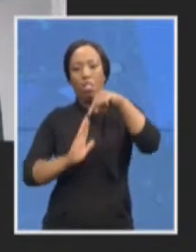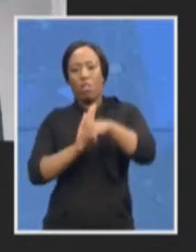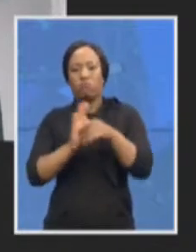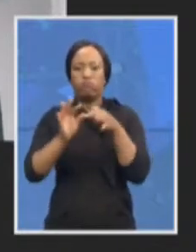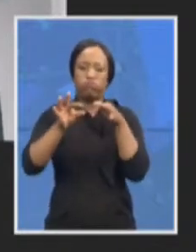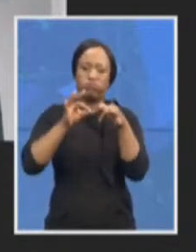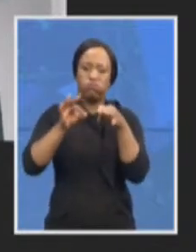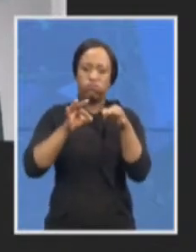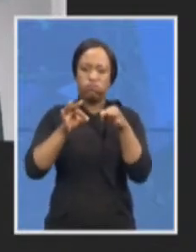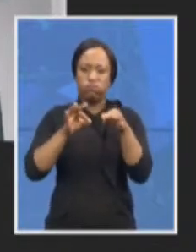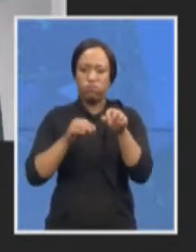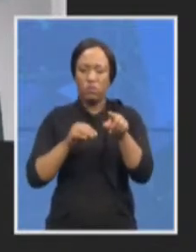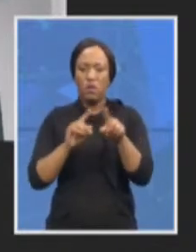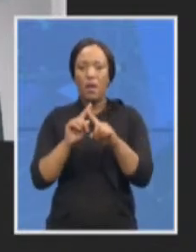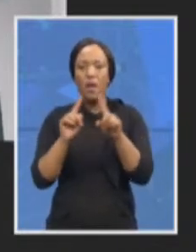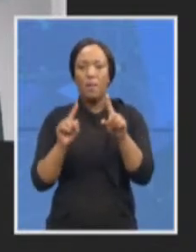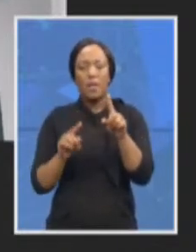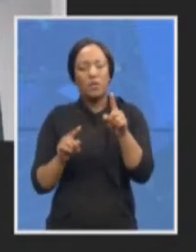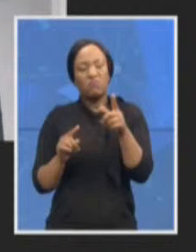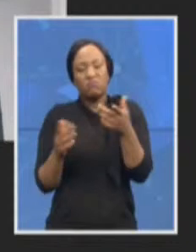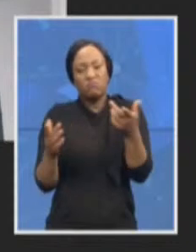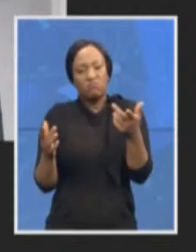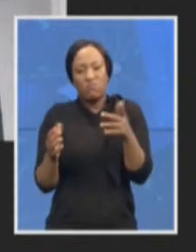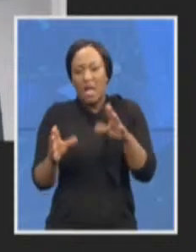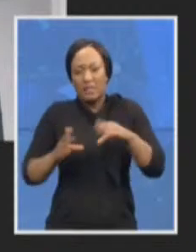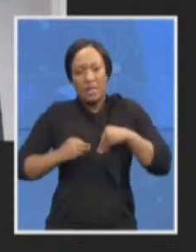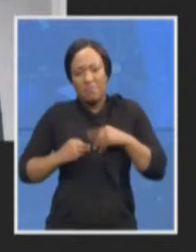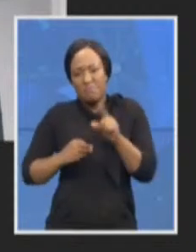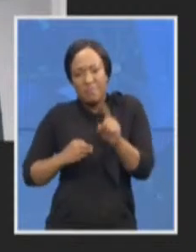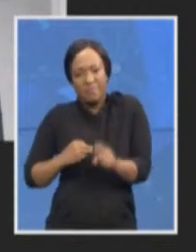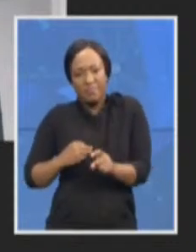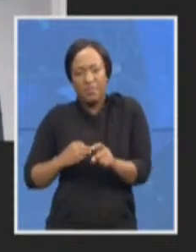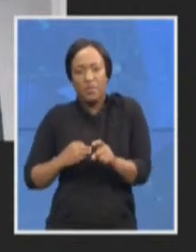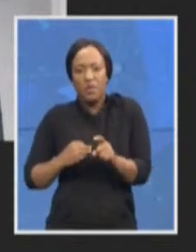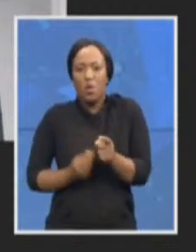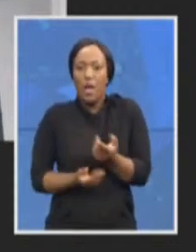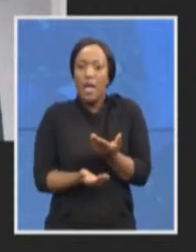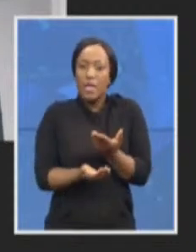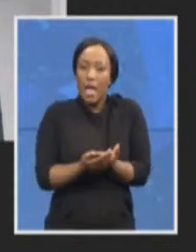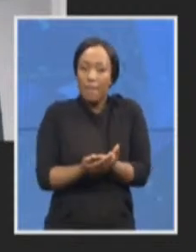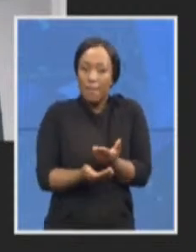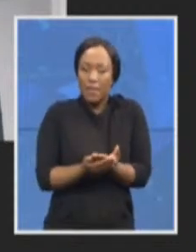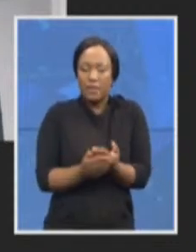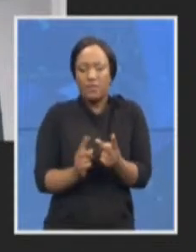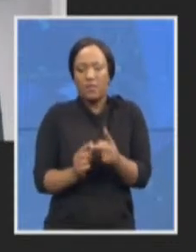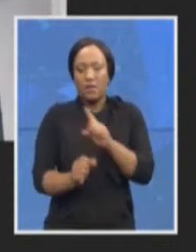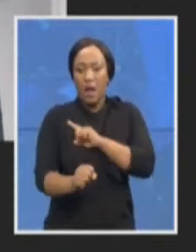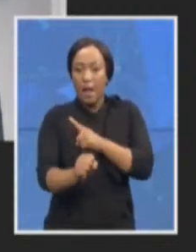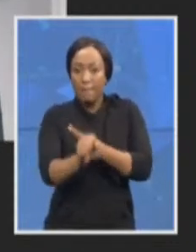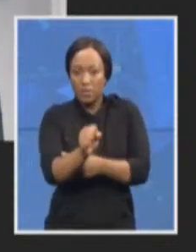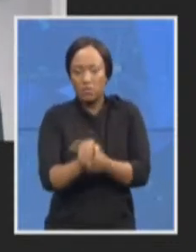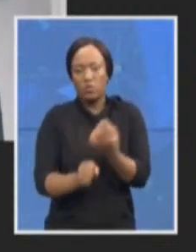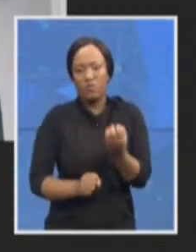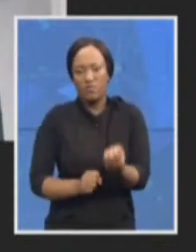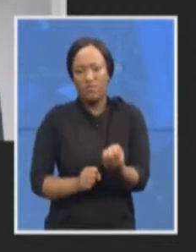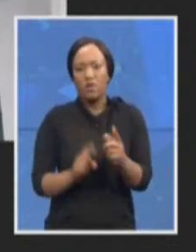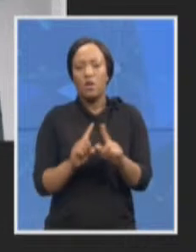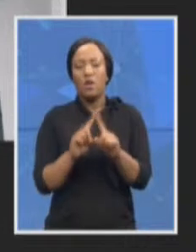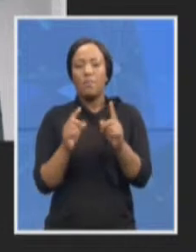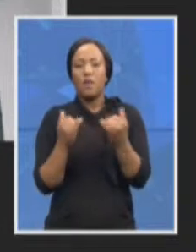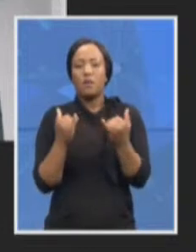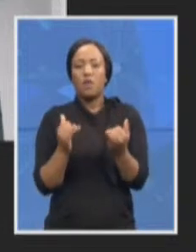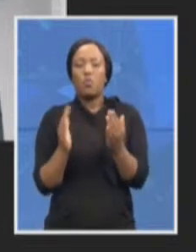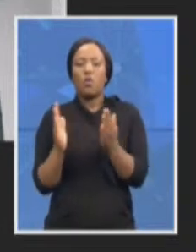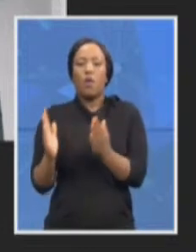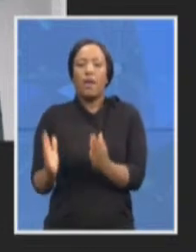that we have the capability and the capacity the question will be how do we organize our resources to ensure that